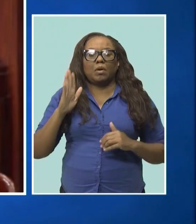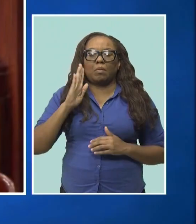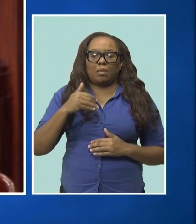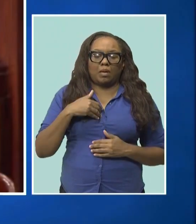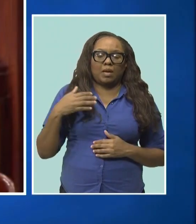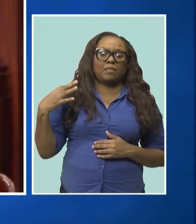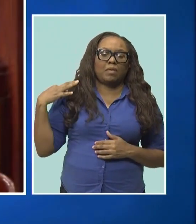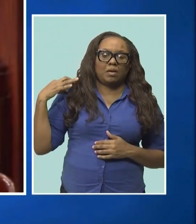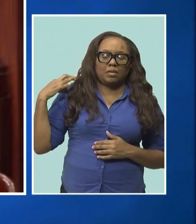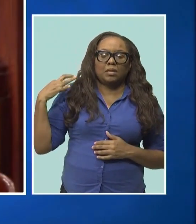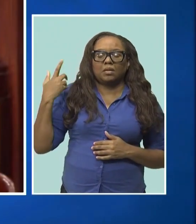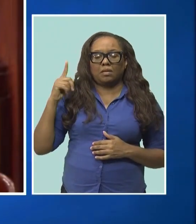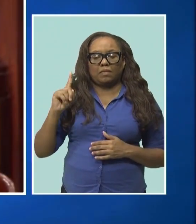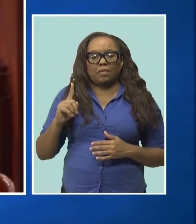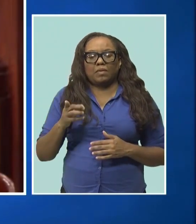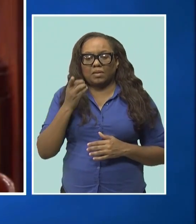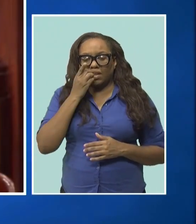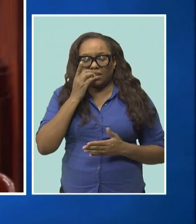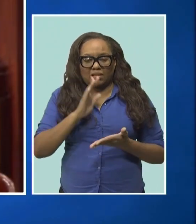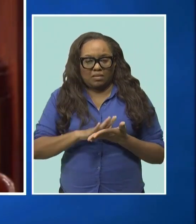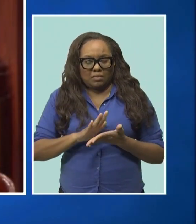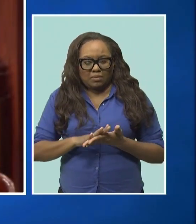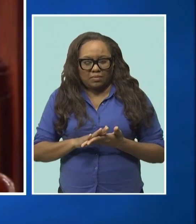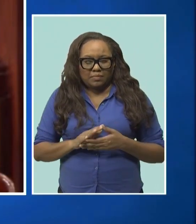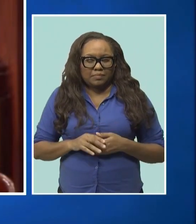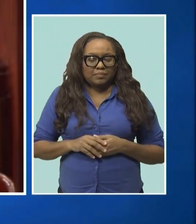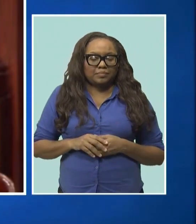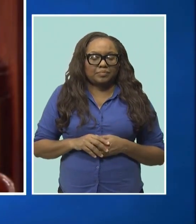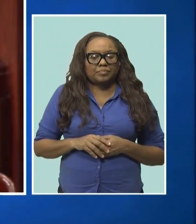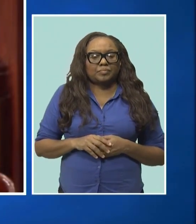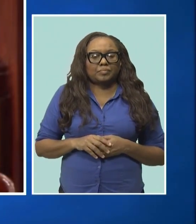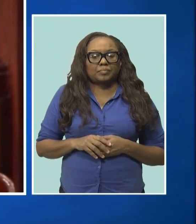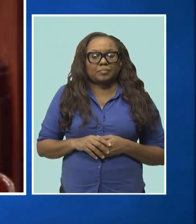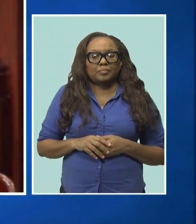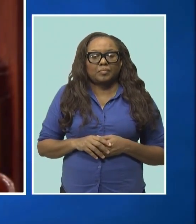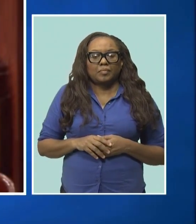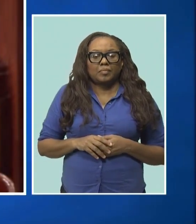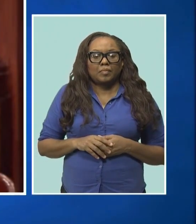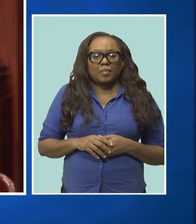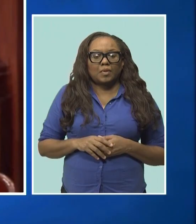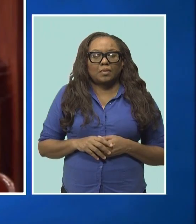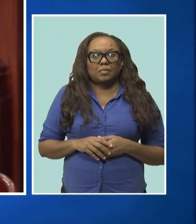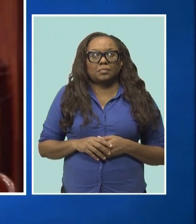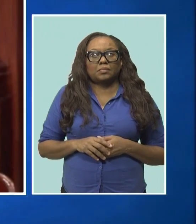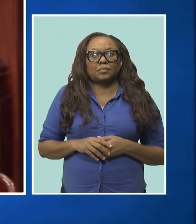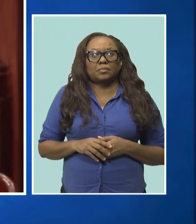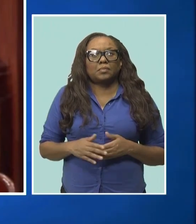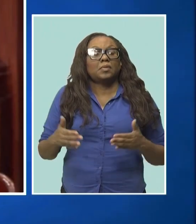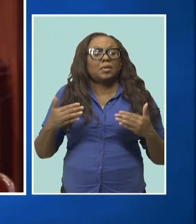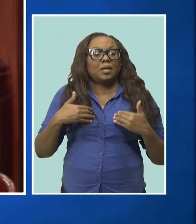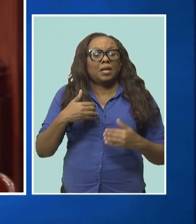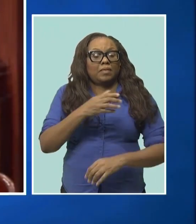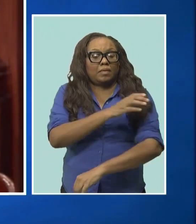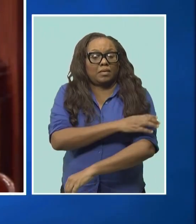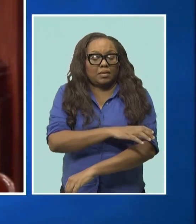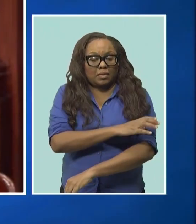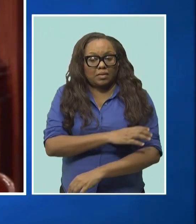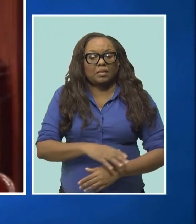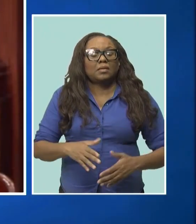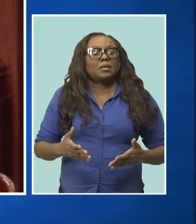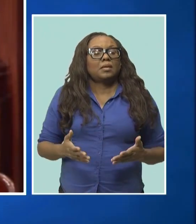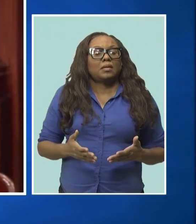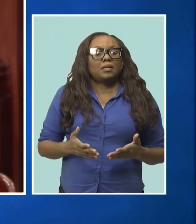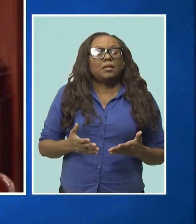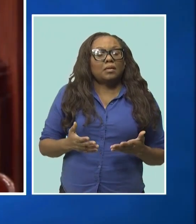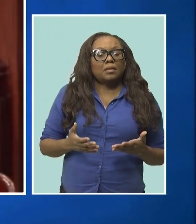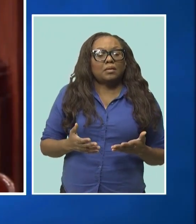polyclinic that service children to almost the fullest extent and also